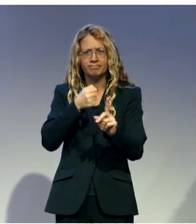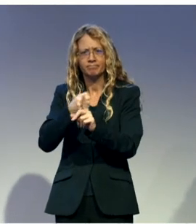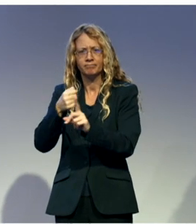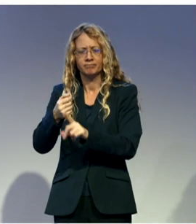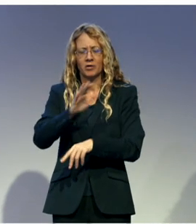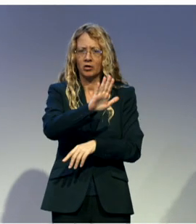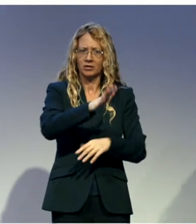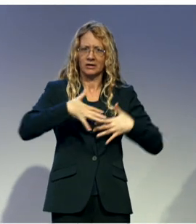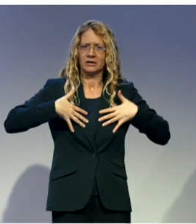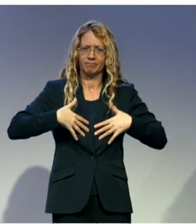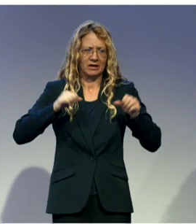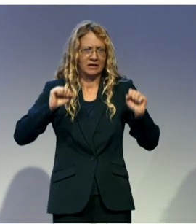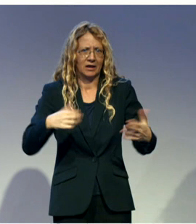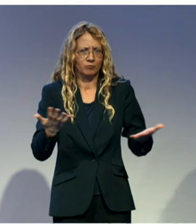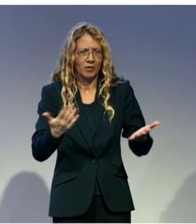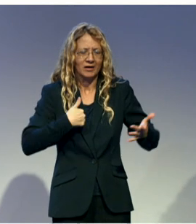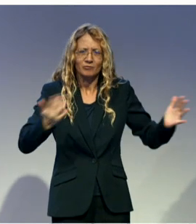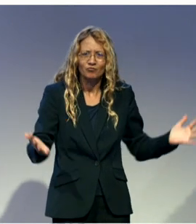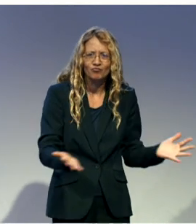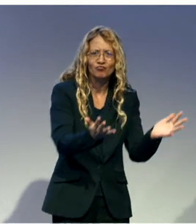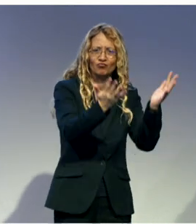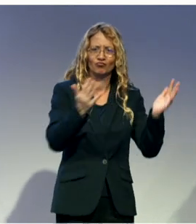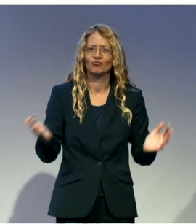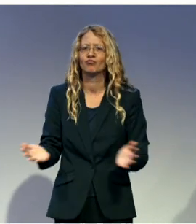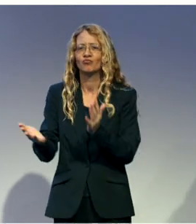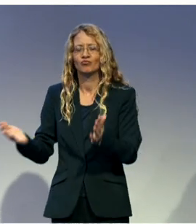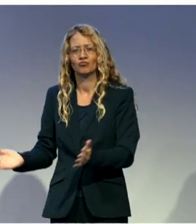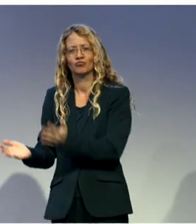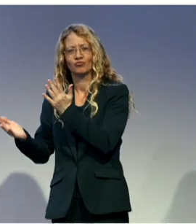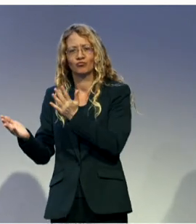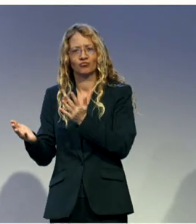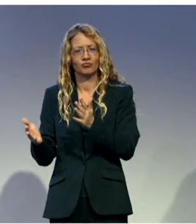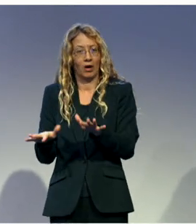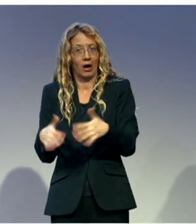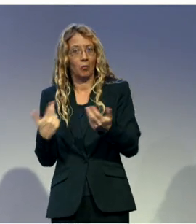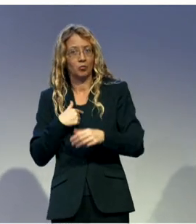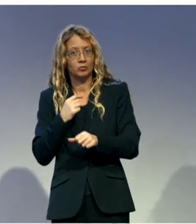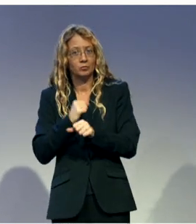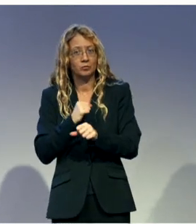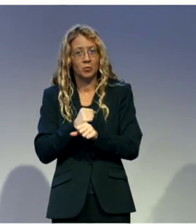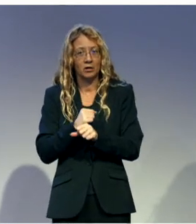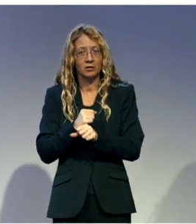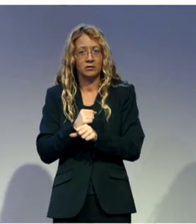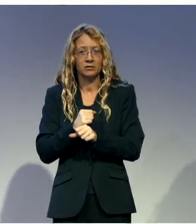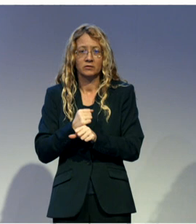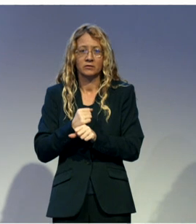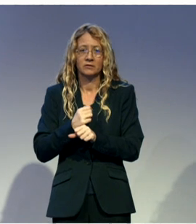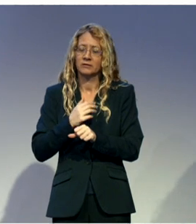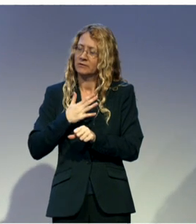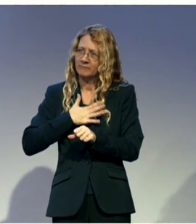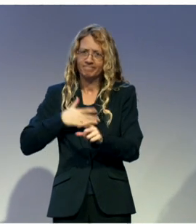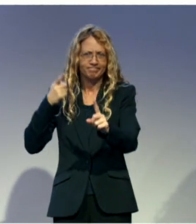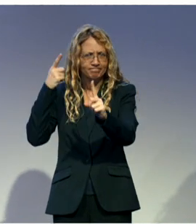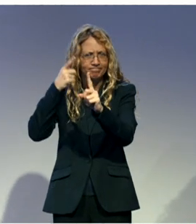So, how have we been working to ensure that we influence change, as well as ensure